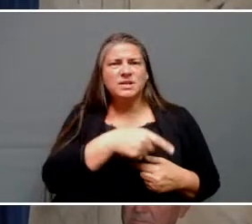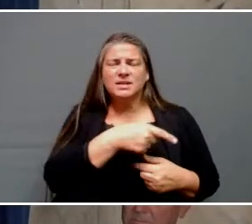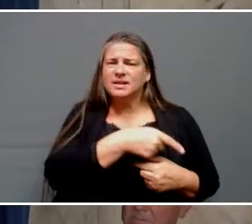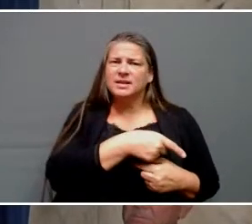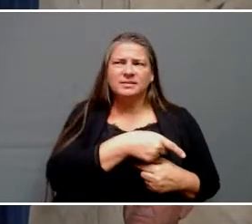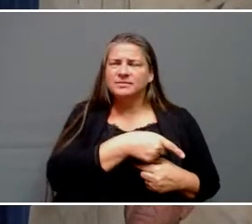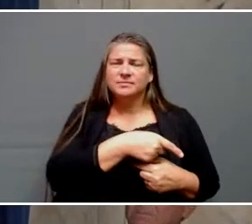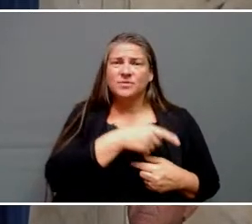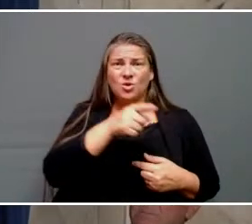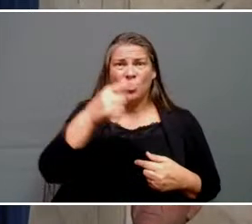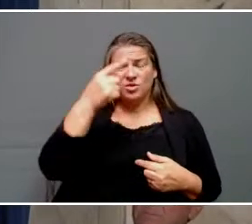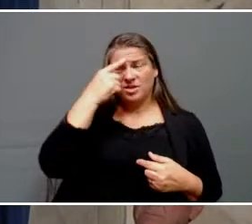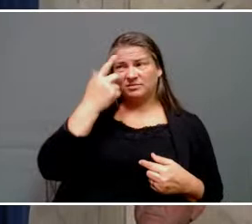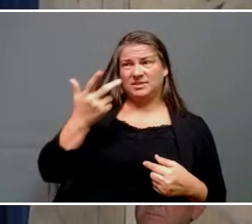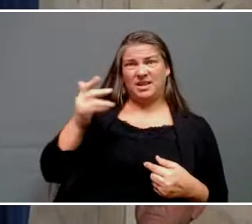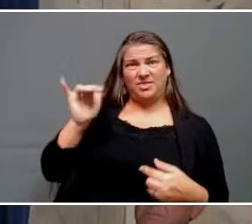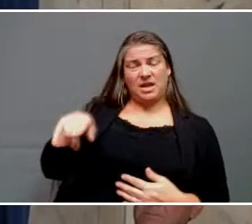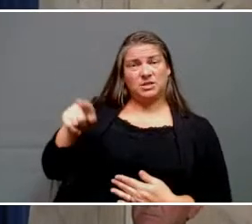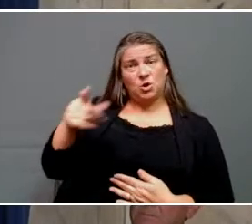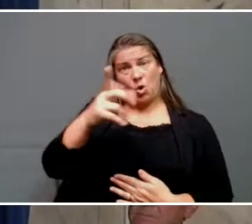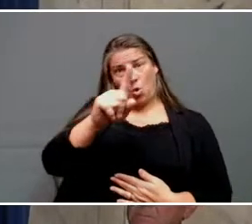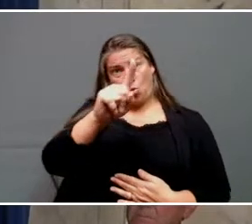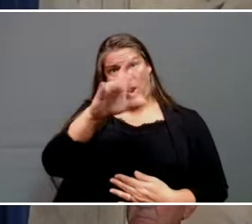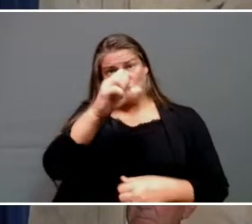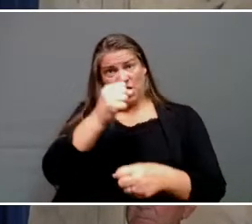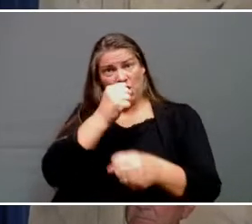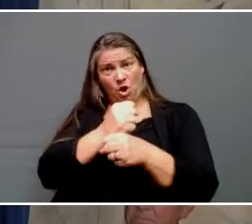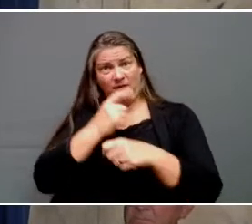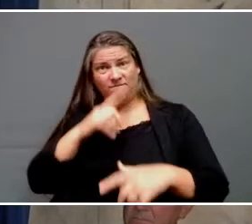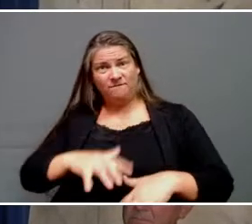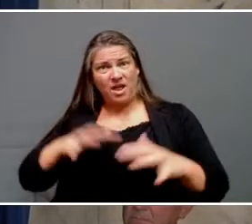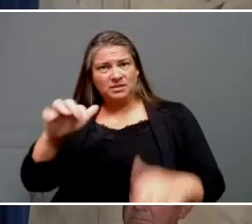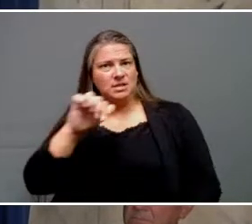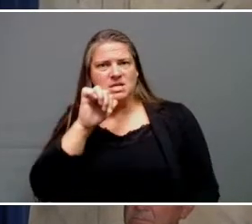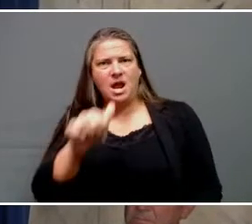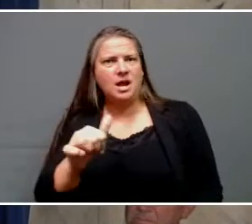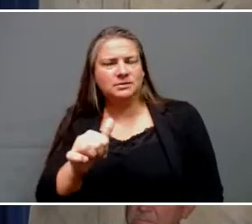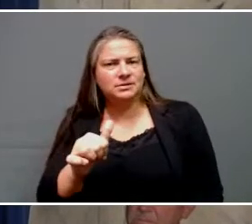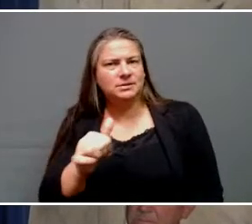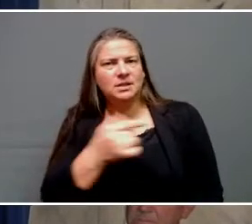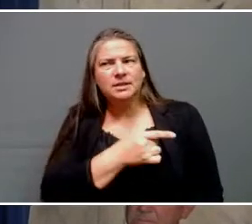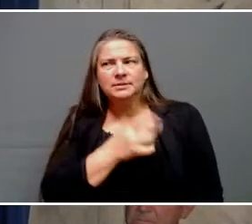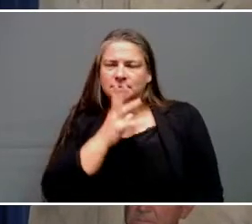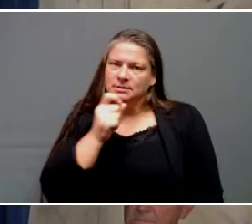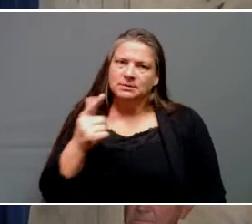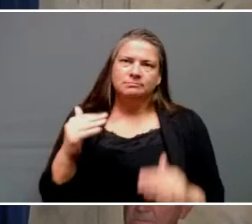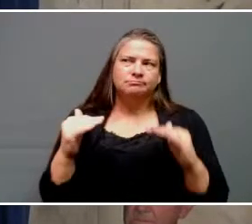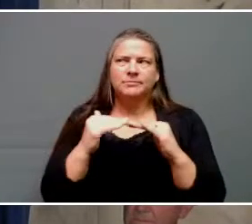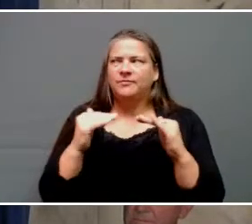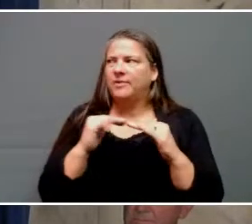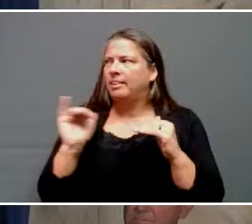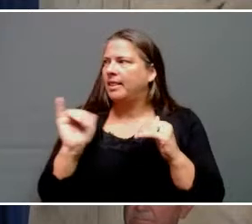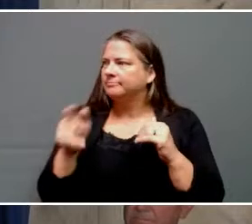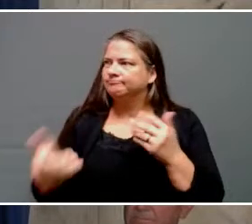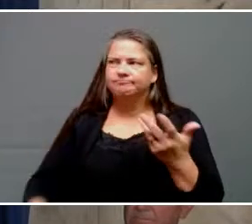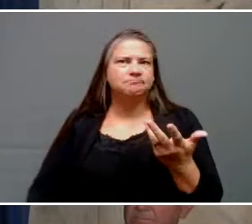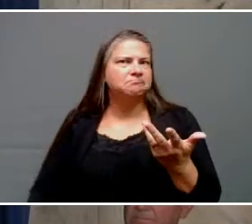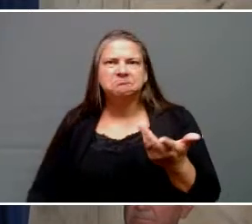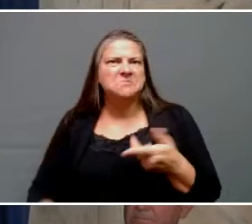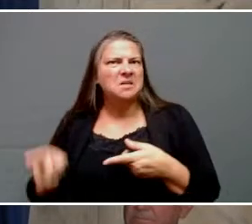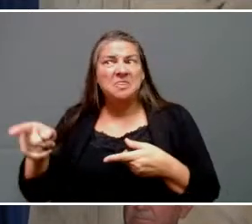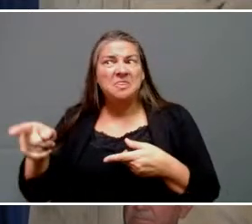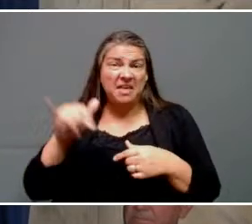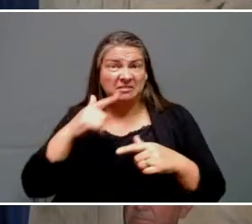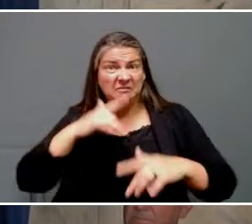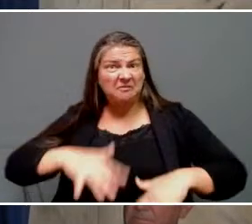is not a hundred year flood, but has been estimated to be the equivalent of something that has not been on record or